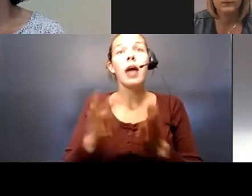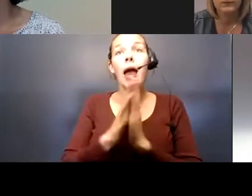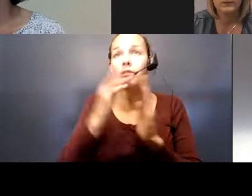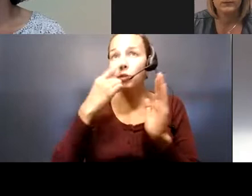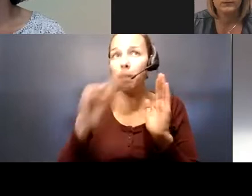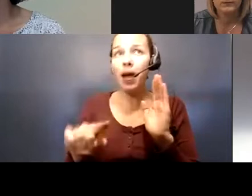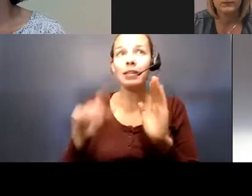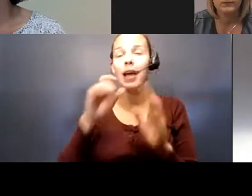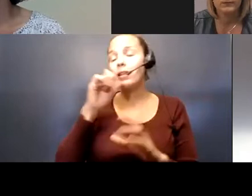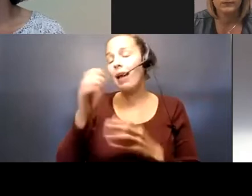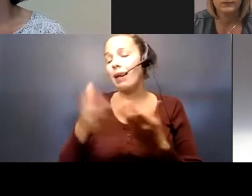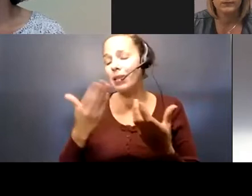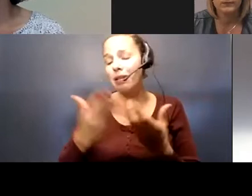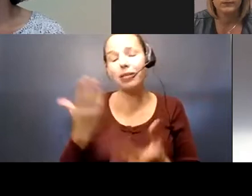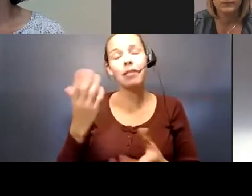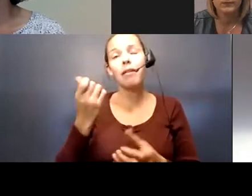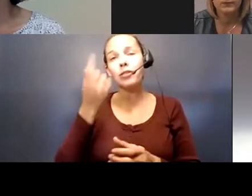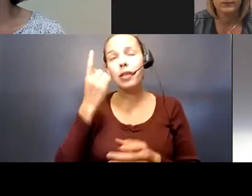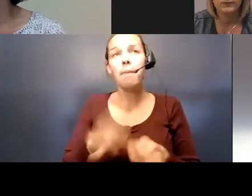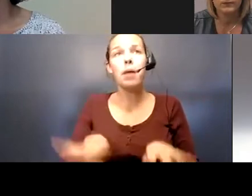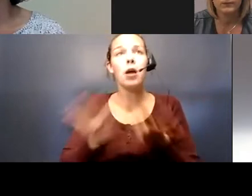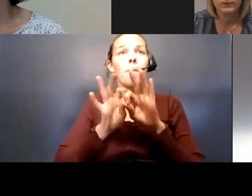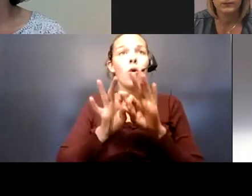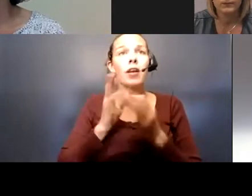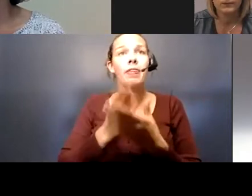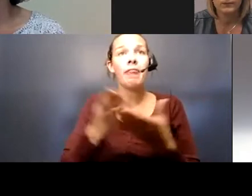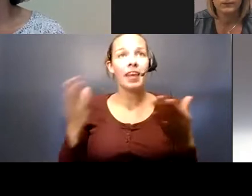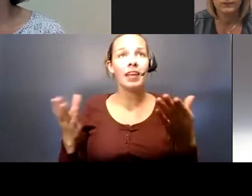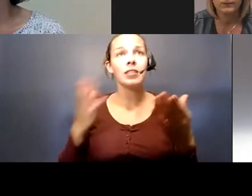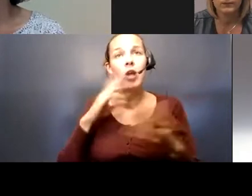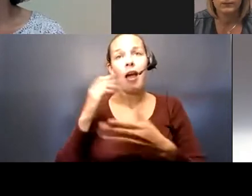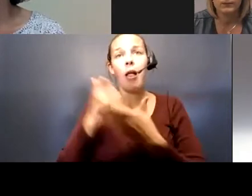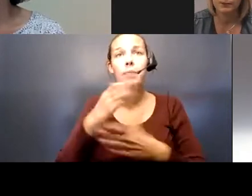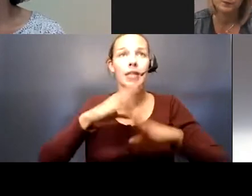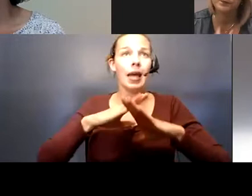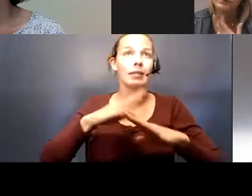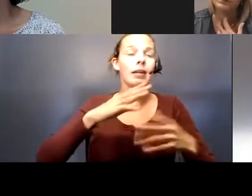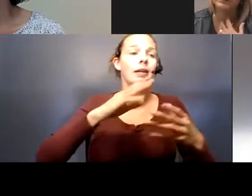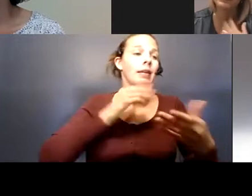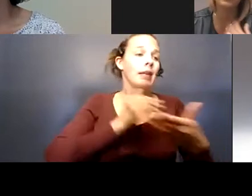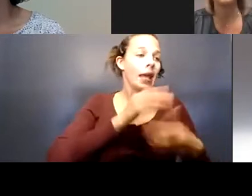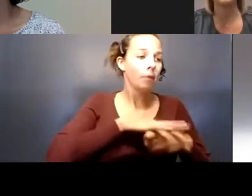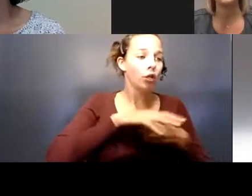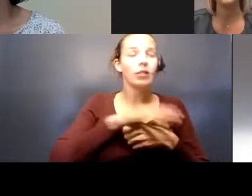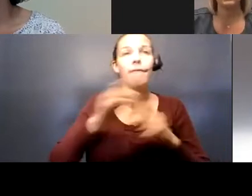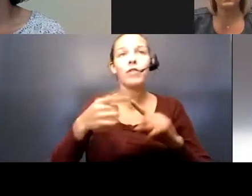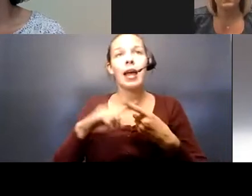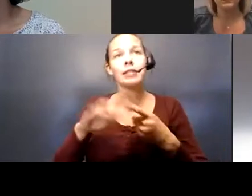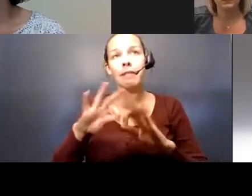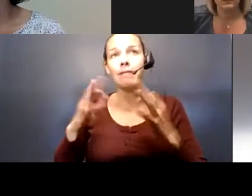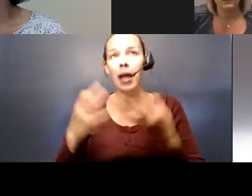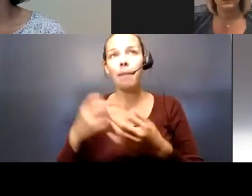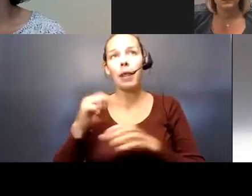yet vital things that will help protect our neighbors, friends, family, workforce, and healthcare